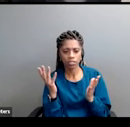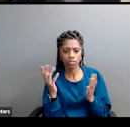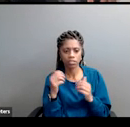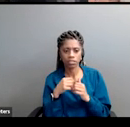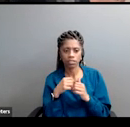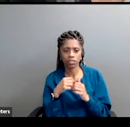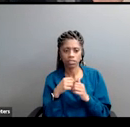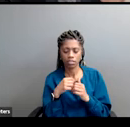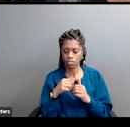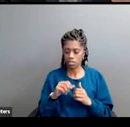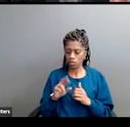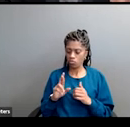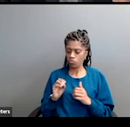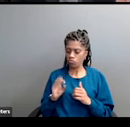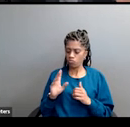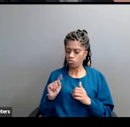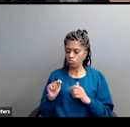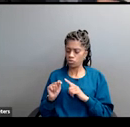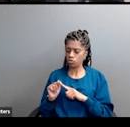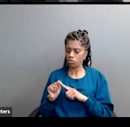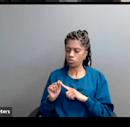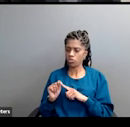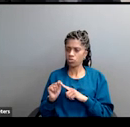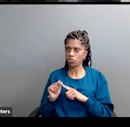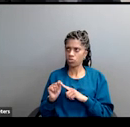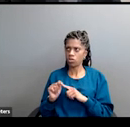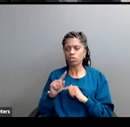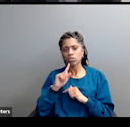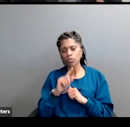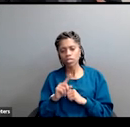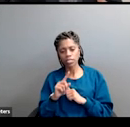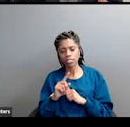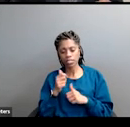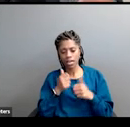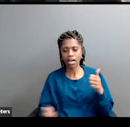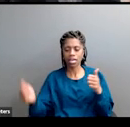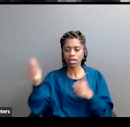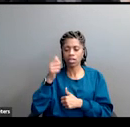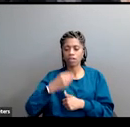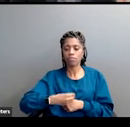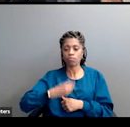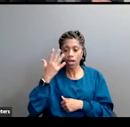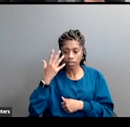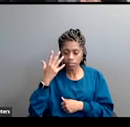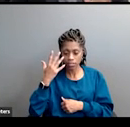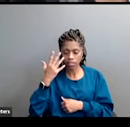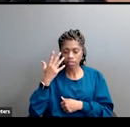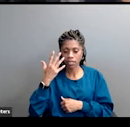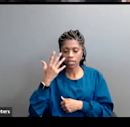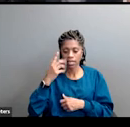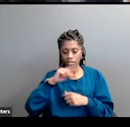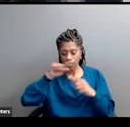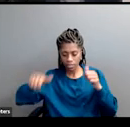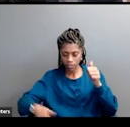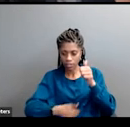racism is a hierarchy of whites over people of color. Now, as a critical race theorist, I knew that it was